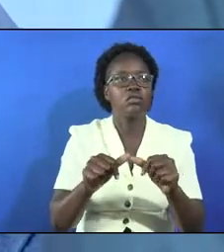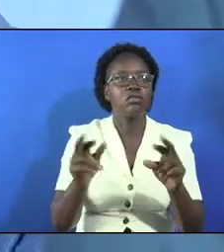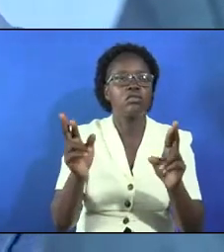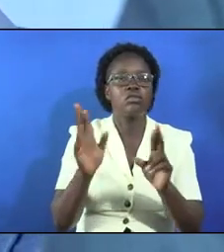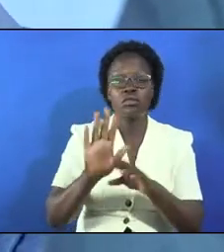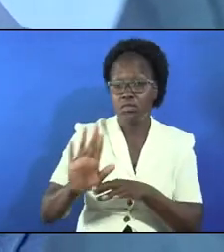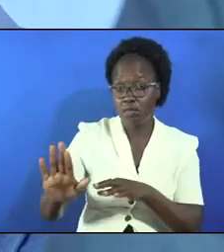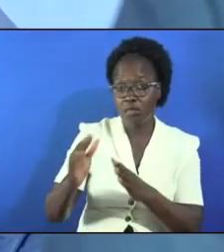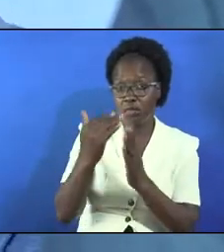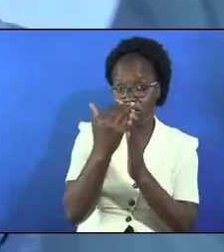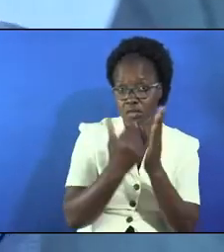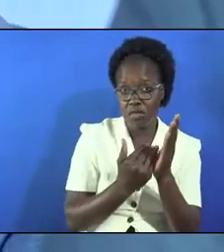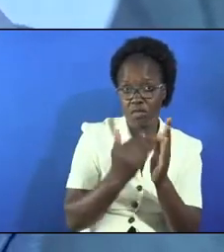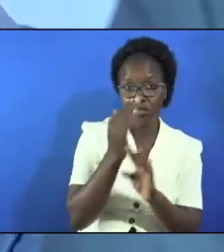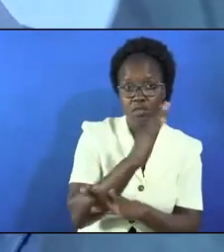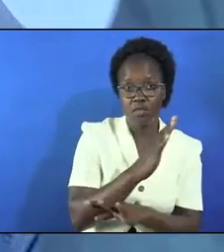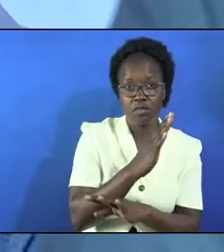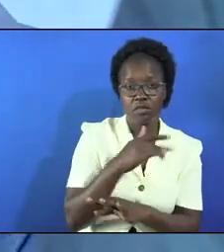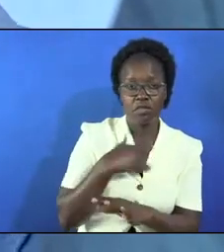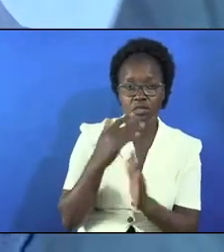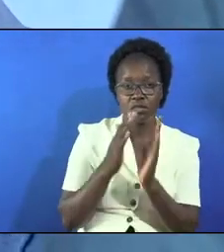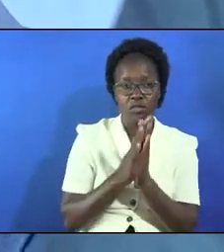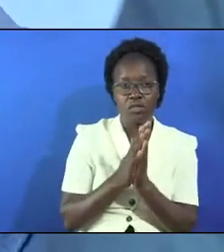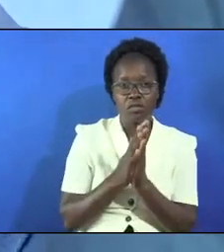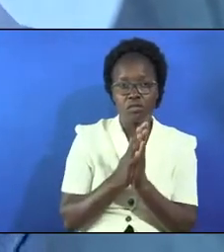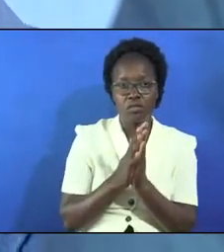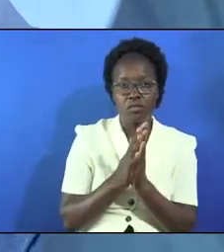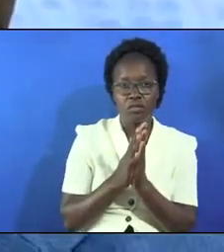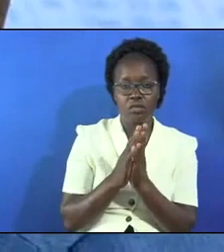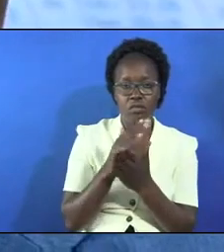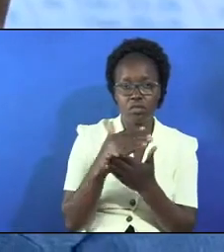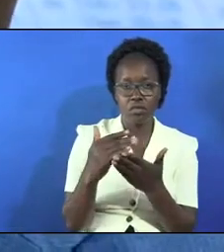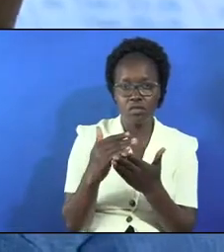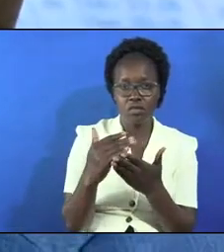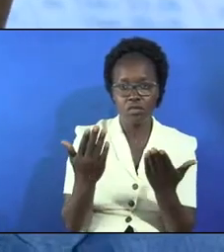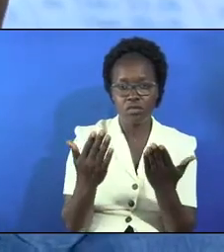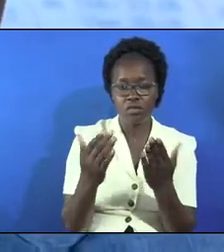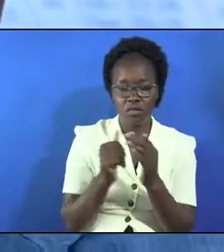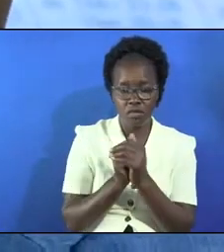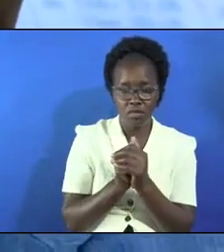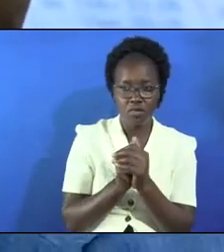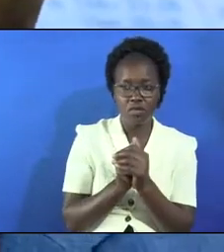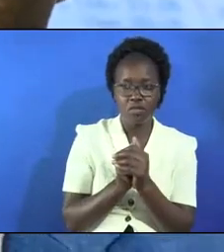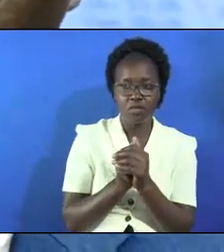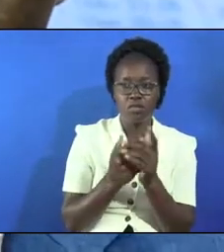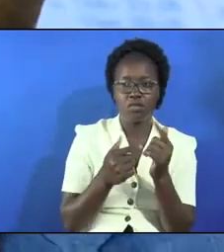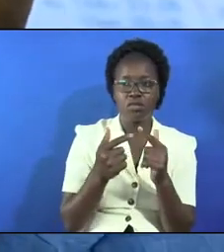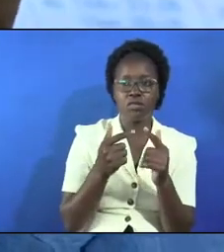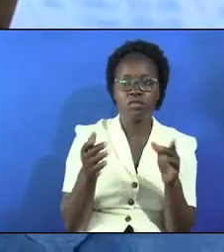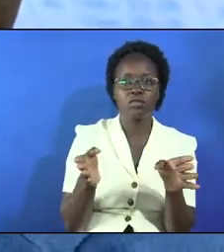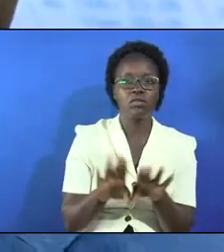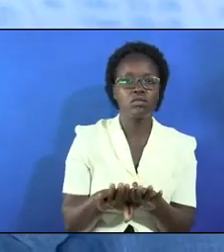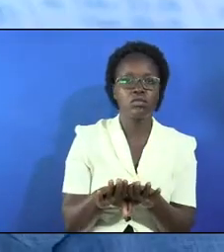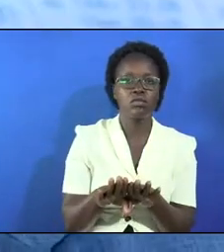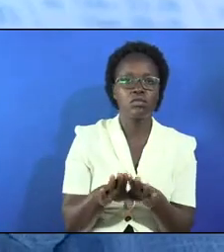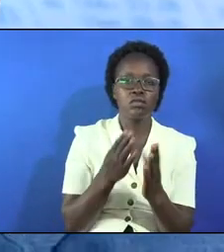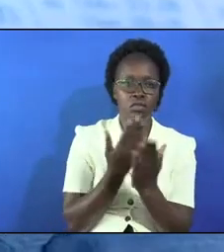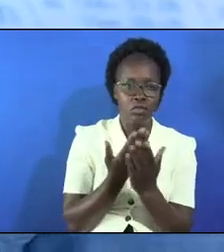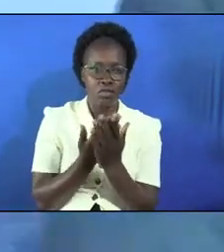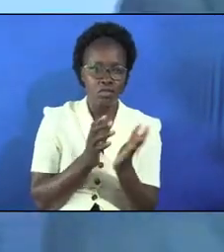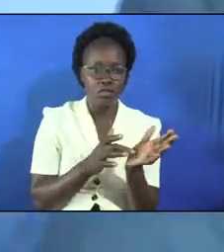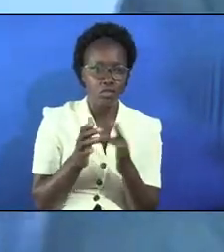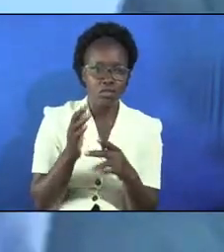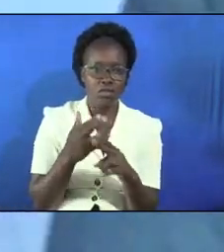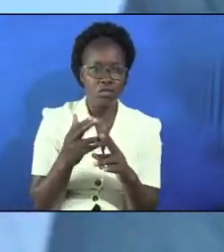for the rest of the programs in the afternoon it is my prayer that you be part and personal of this worship till come to a close for we plead